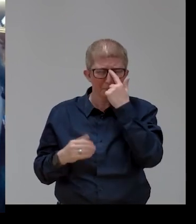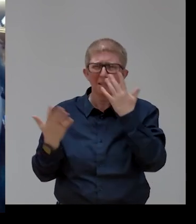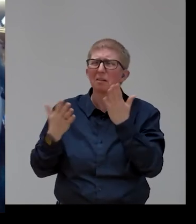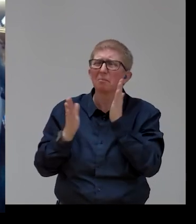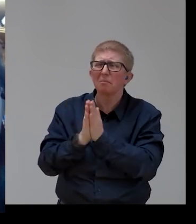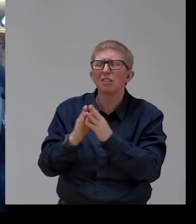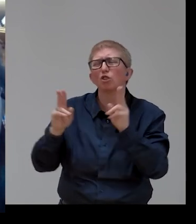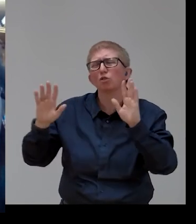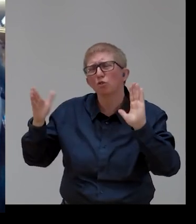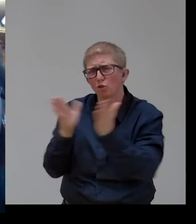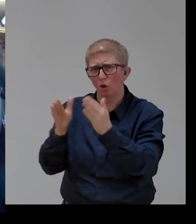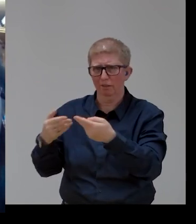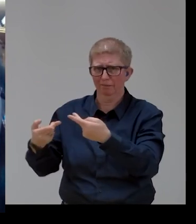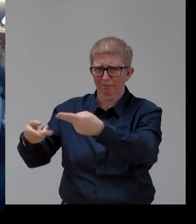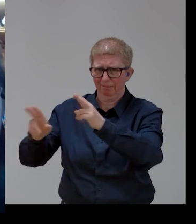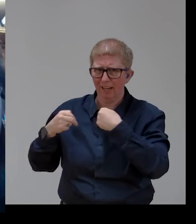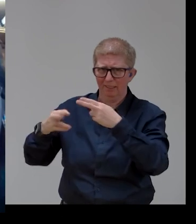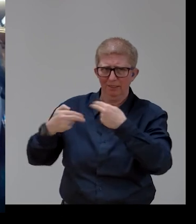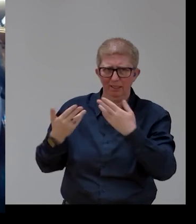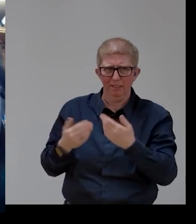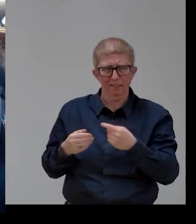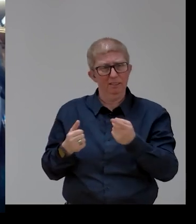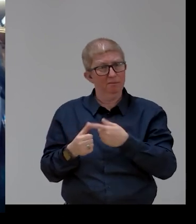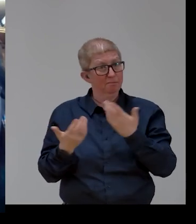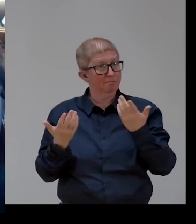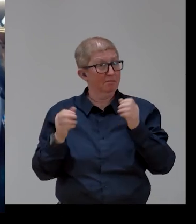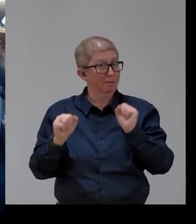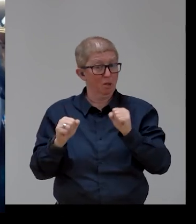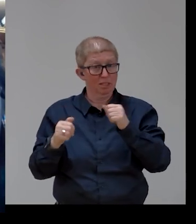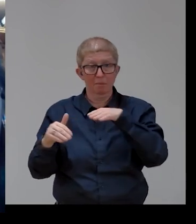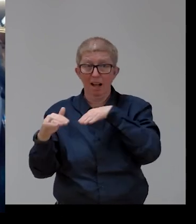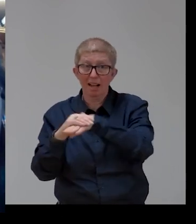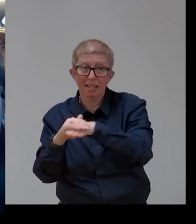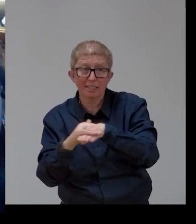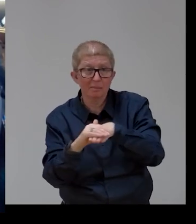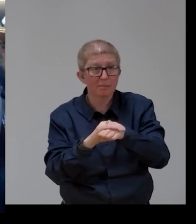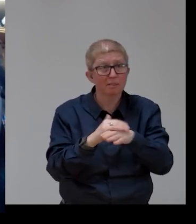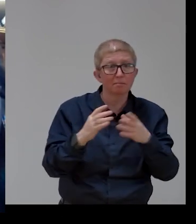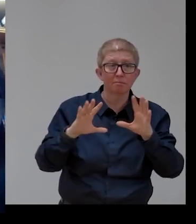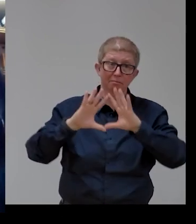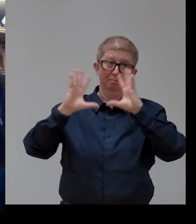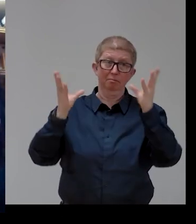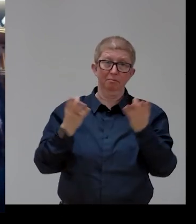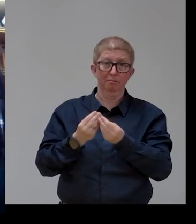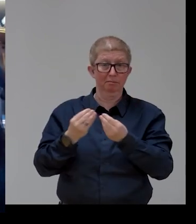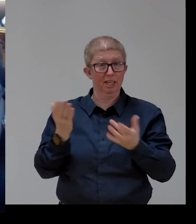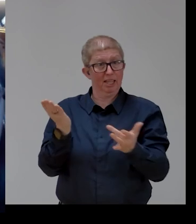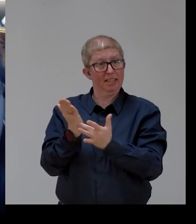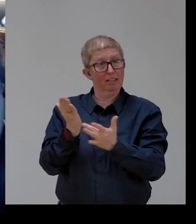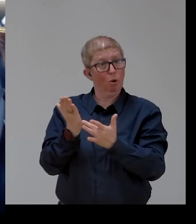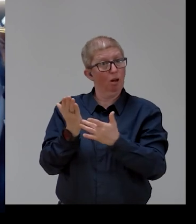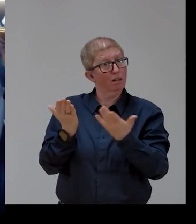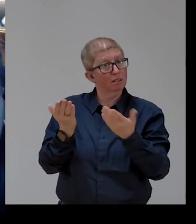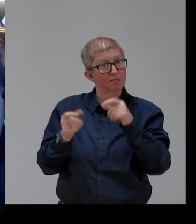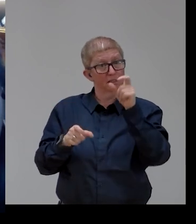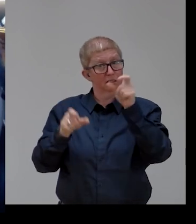availability and affordability of AT and, in general, technology also for persons with support needs, which are